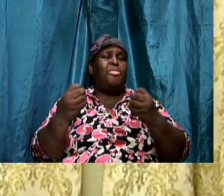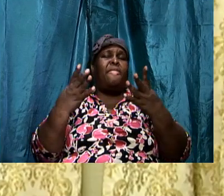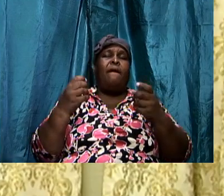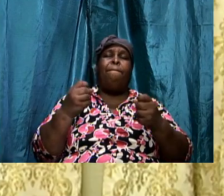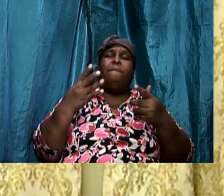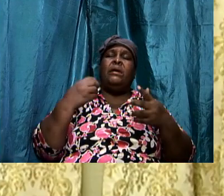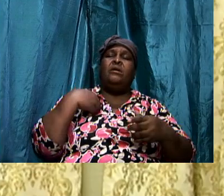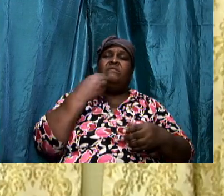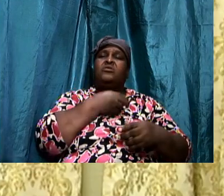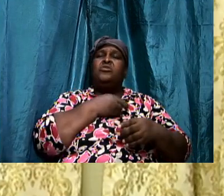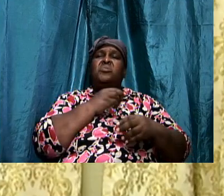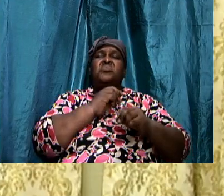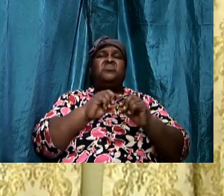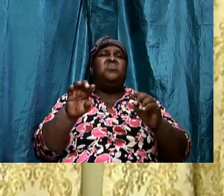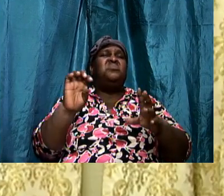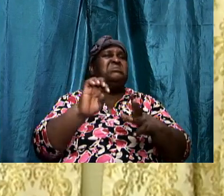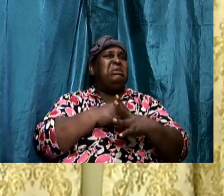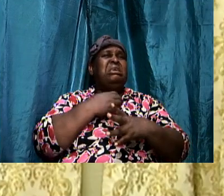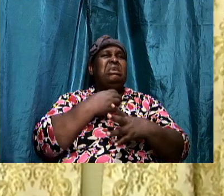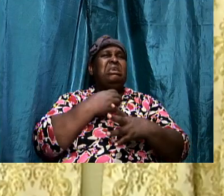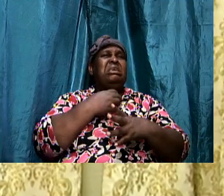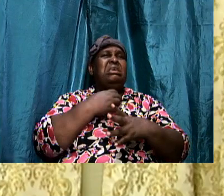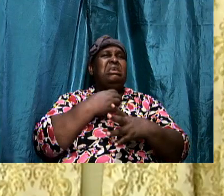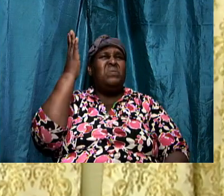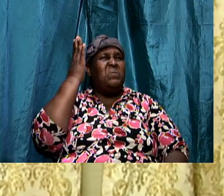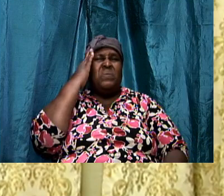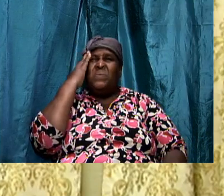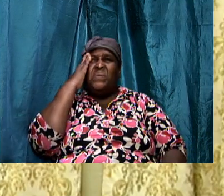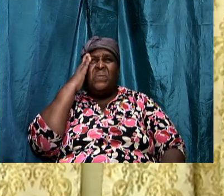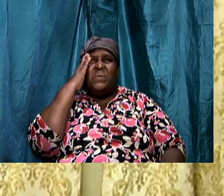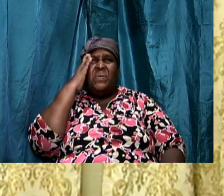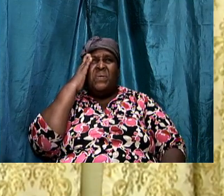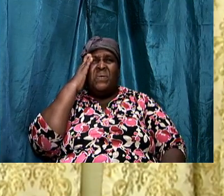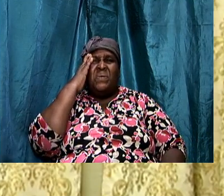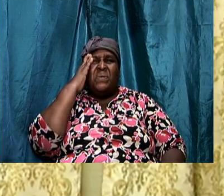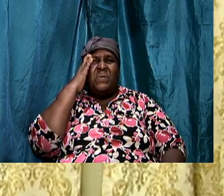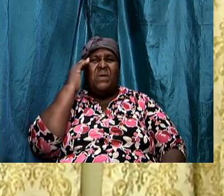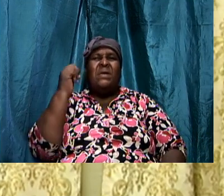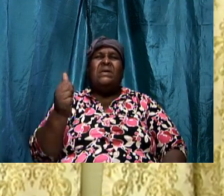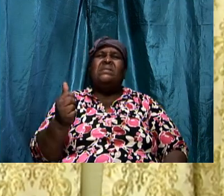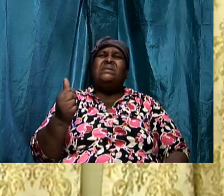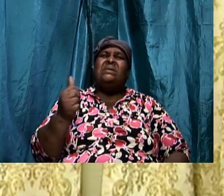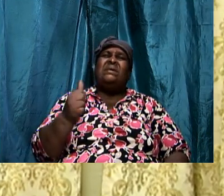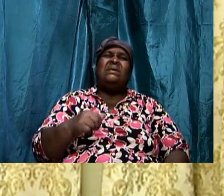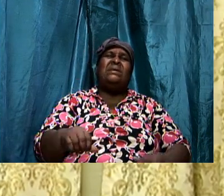Of the warfare. That we are in. Do you know. That this is a vicious.